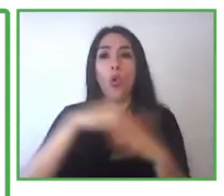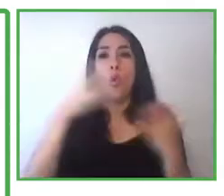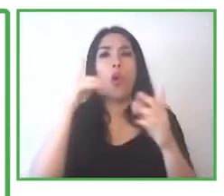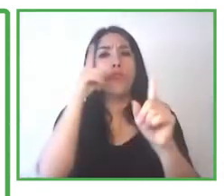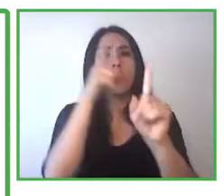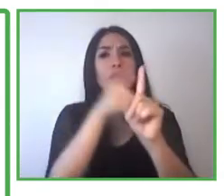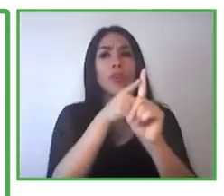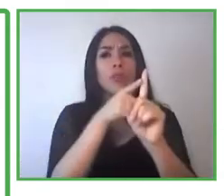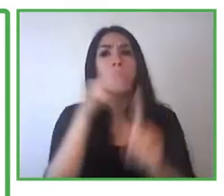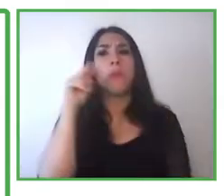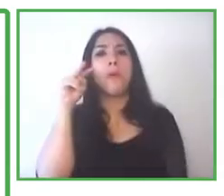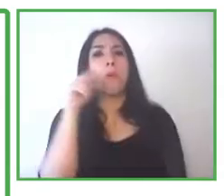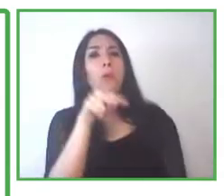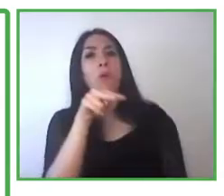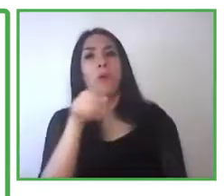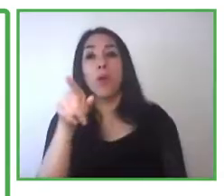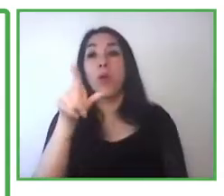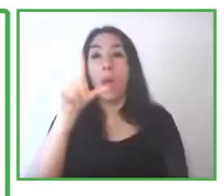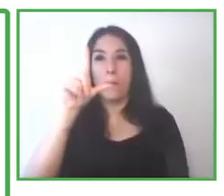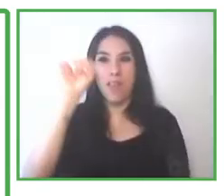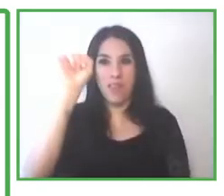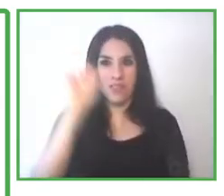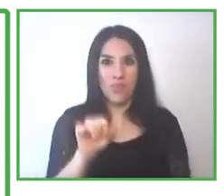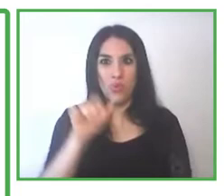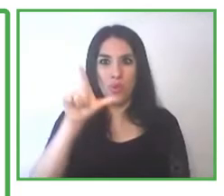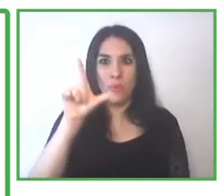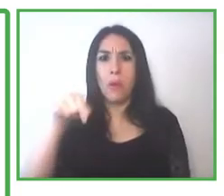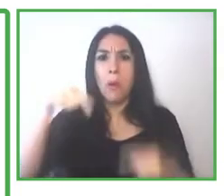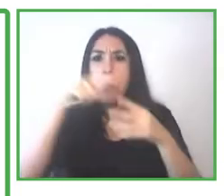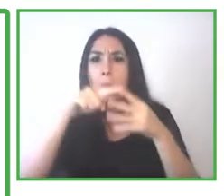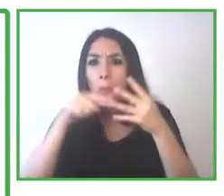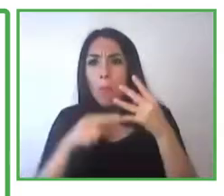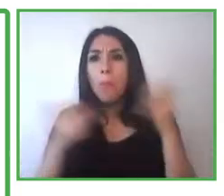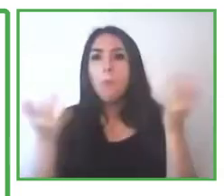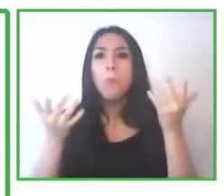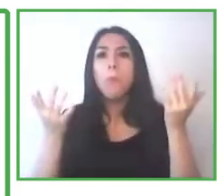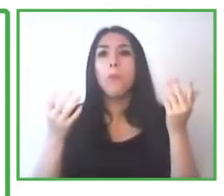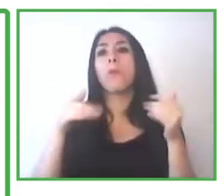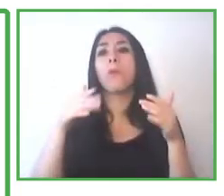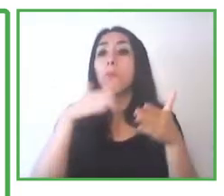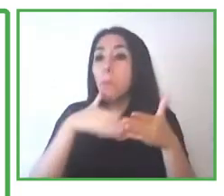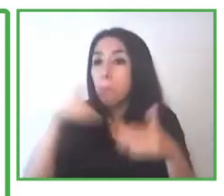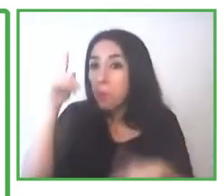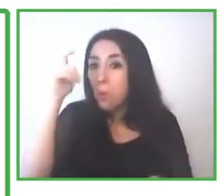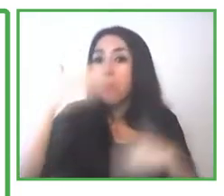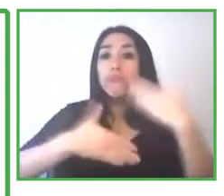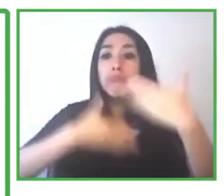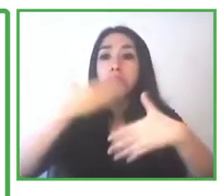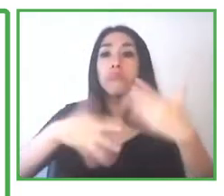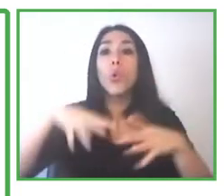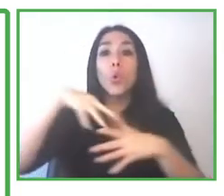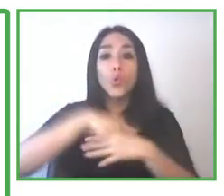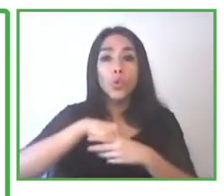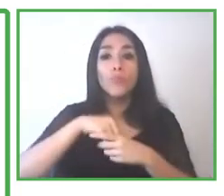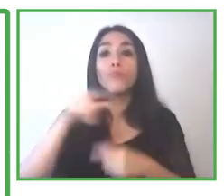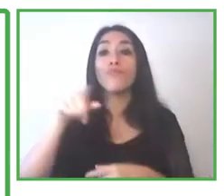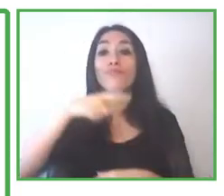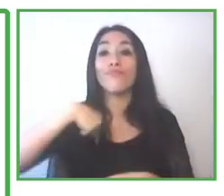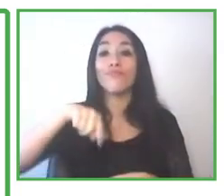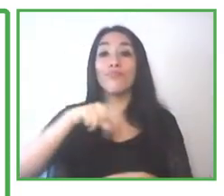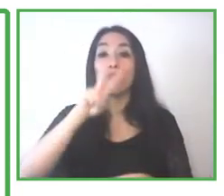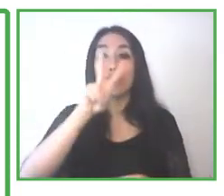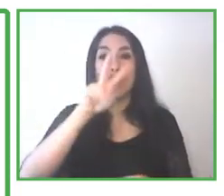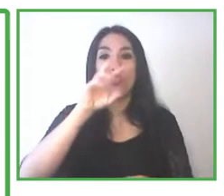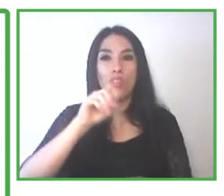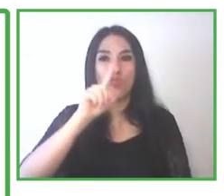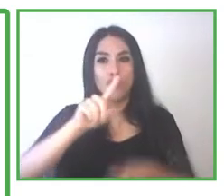seen similar needs in Latin America, in the Hispanic world. For that reason, in 2018, we decided to formally